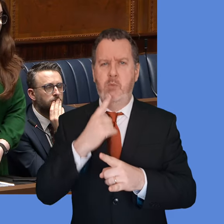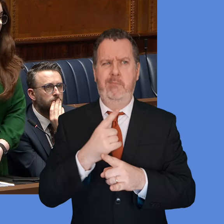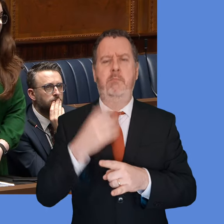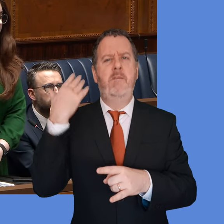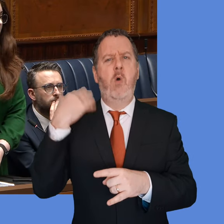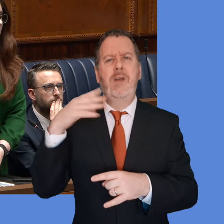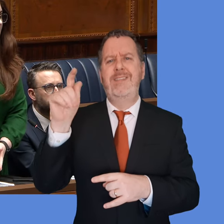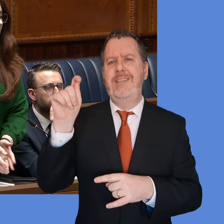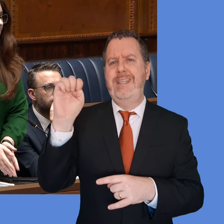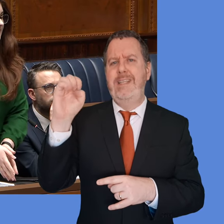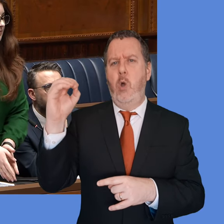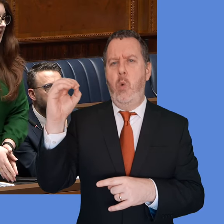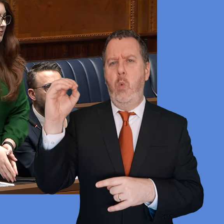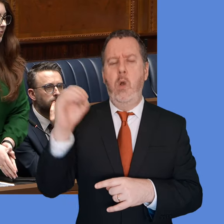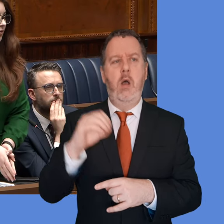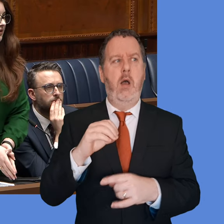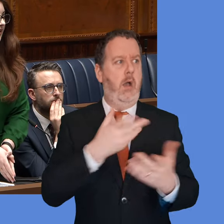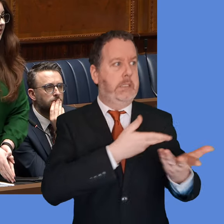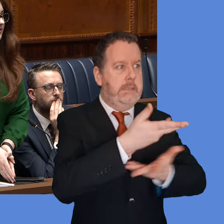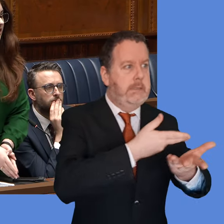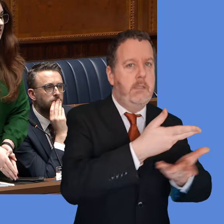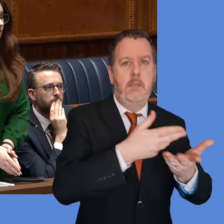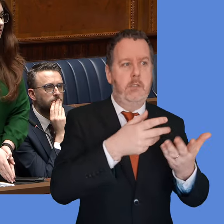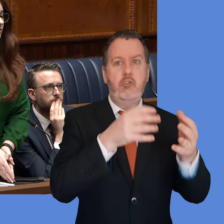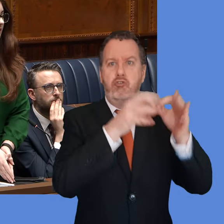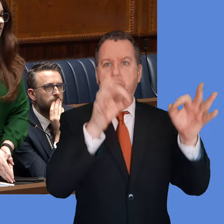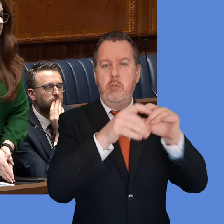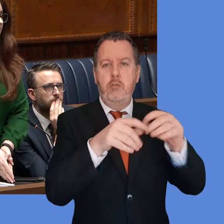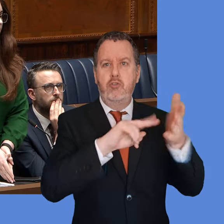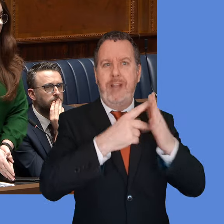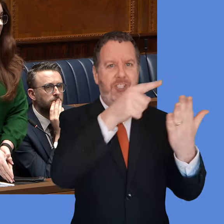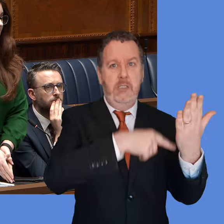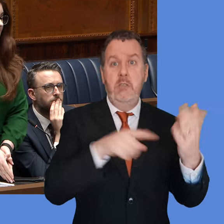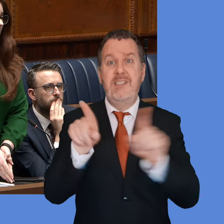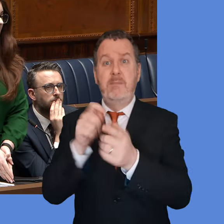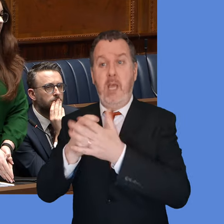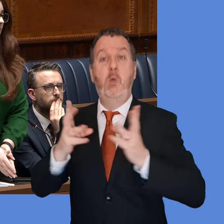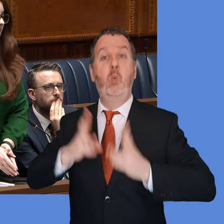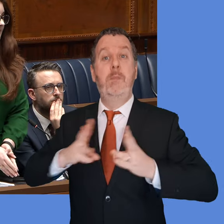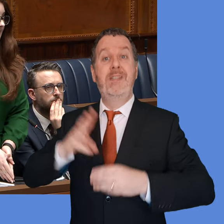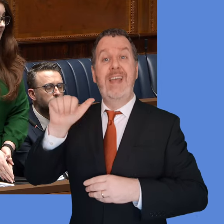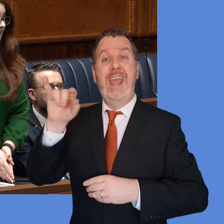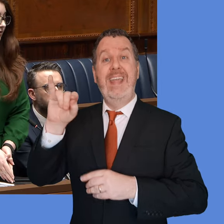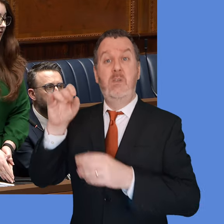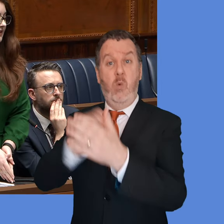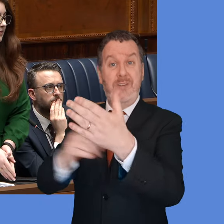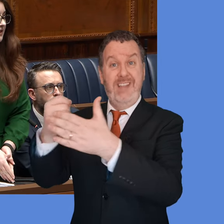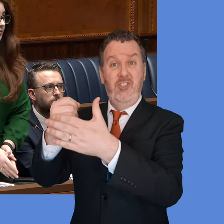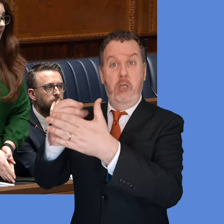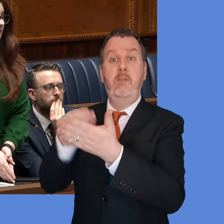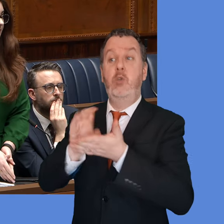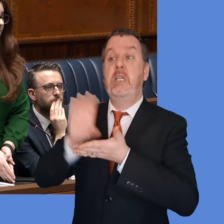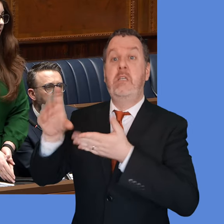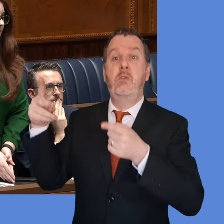to consult on this strategy at the same time the department of health cut all core grant funding from women's aid and will the executive office